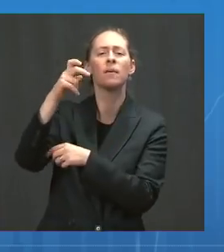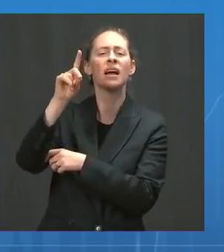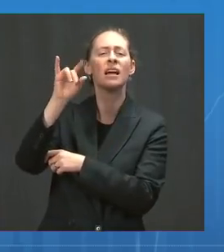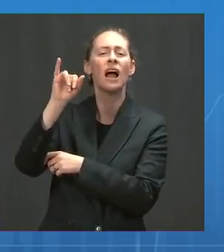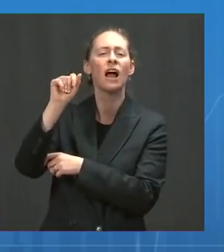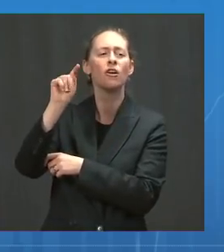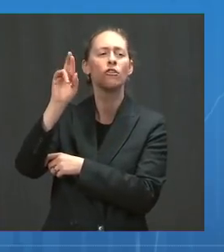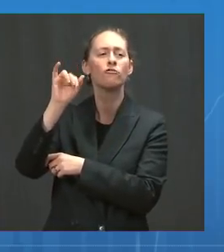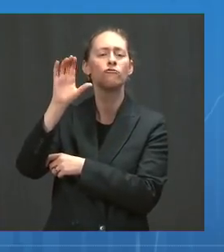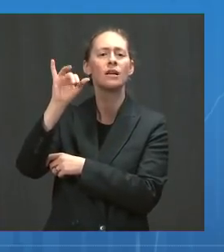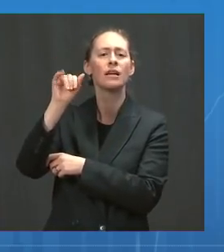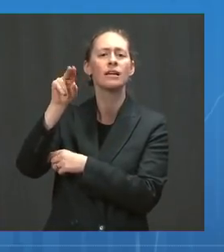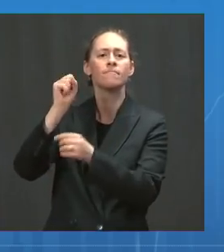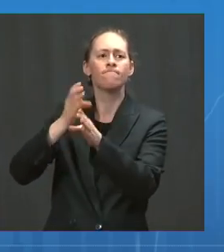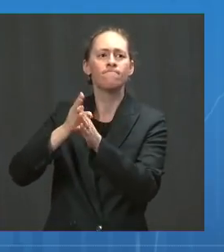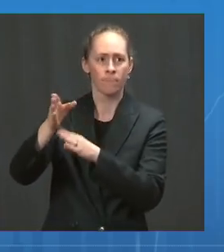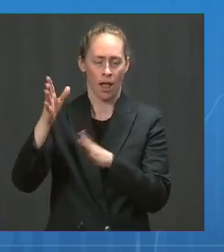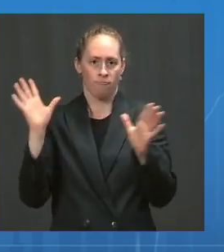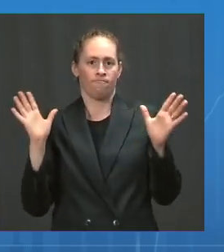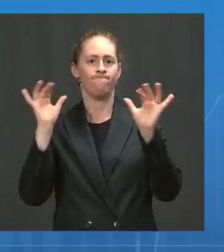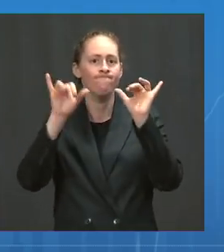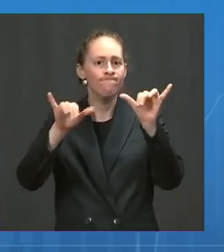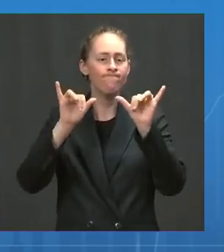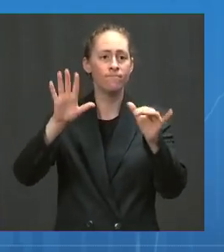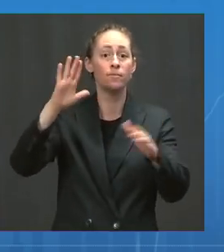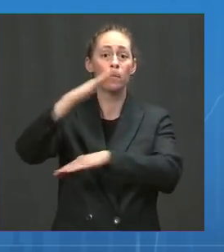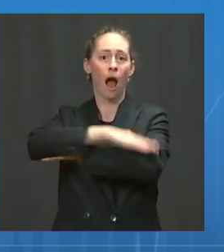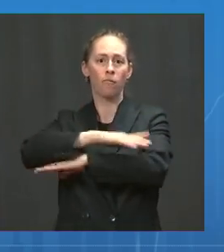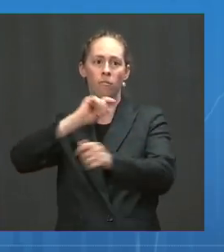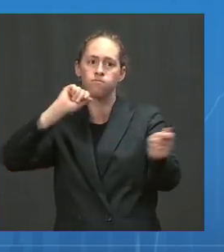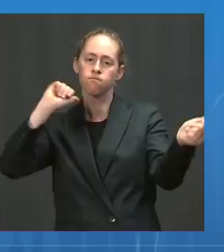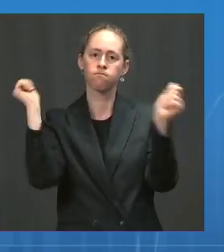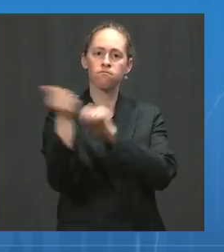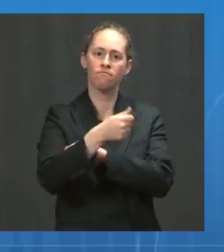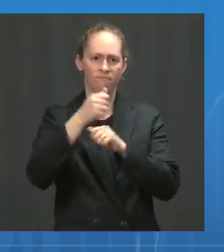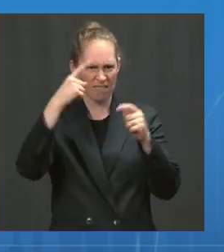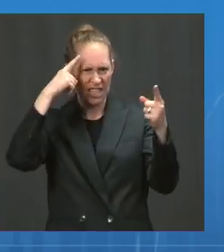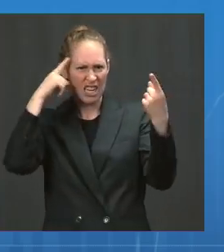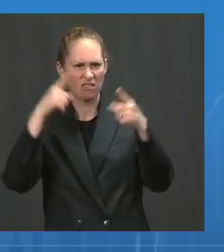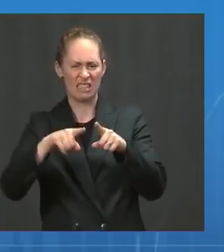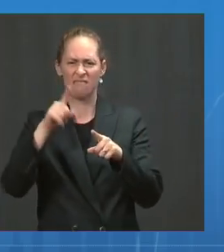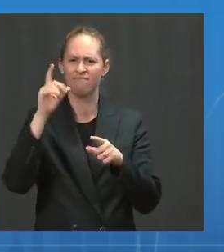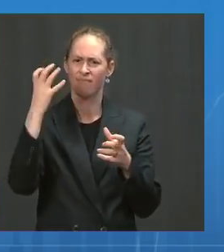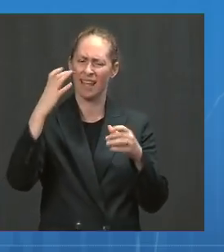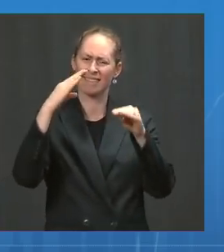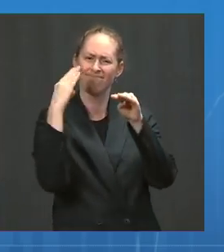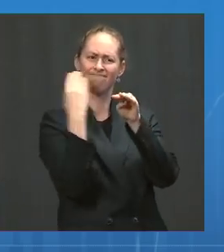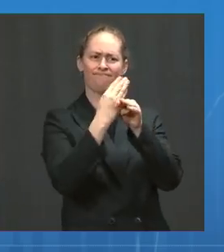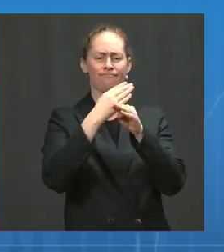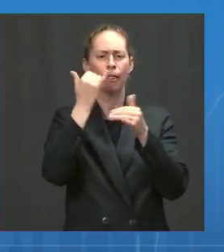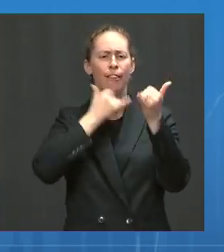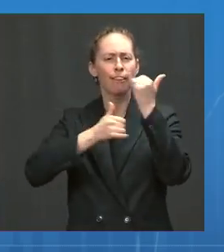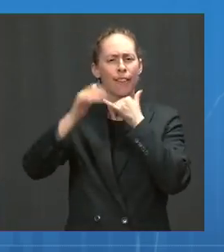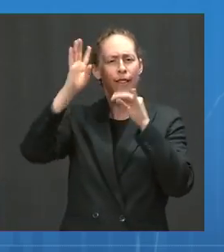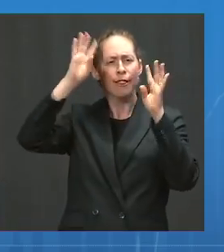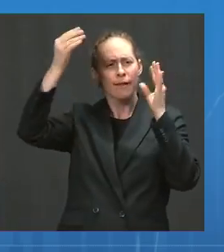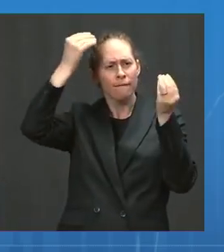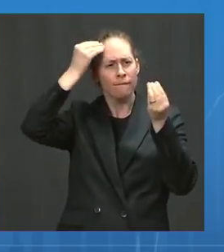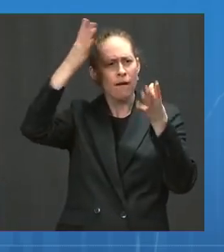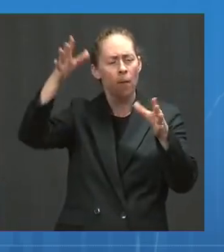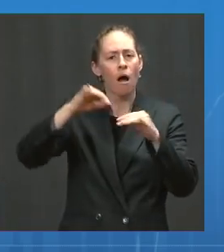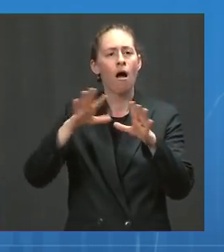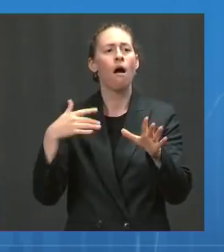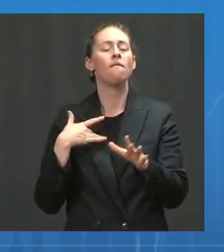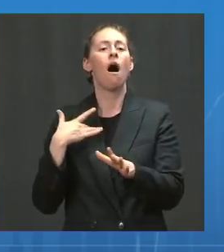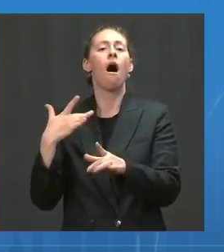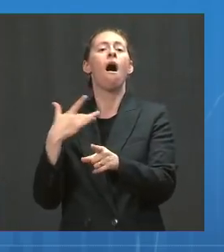to confronting health misinformation. I'm encouraged by these commitments, because turning the tide against health and misinformation will